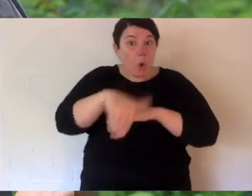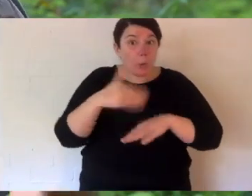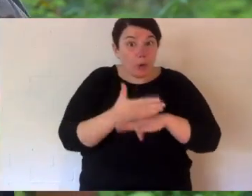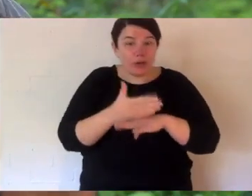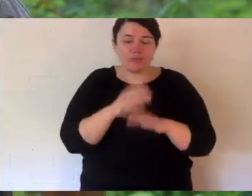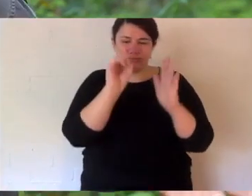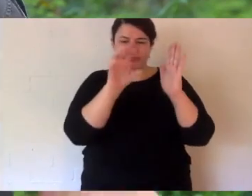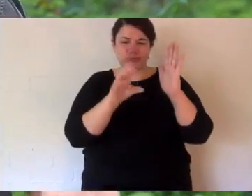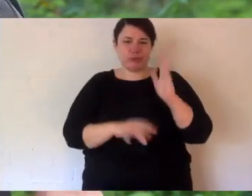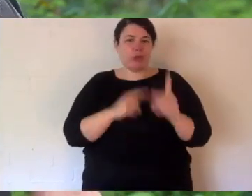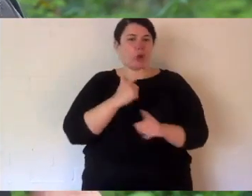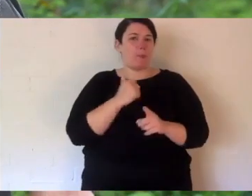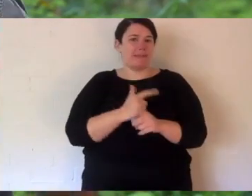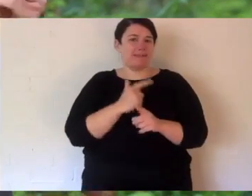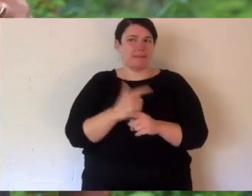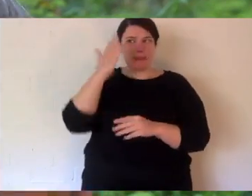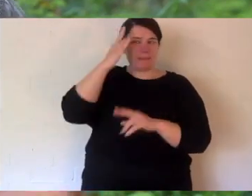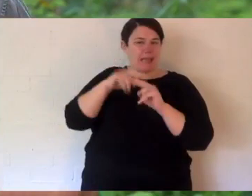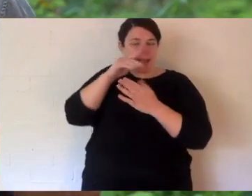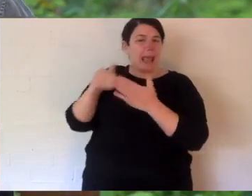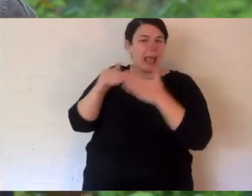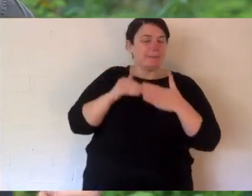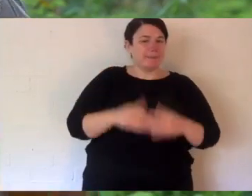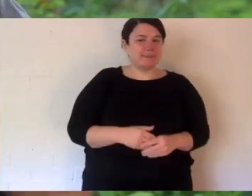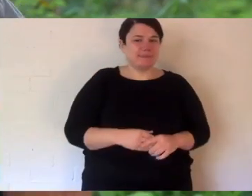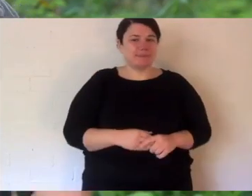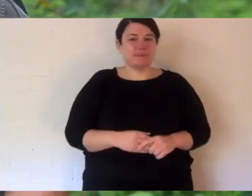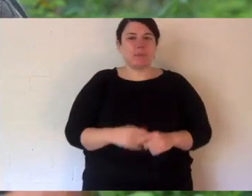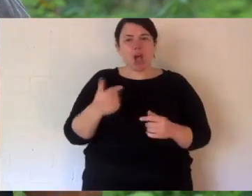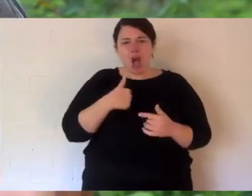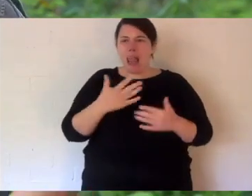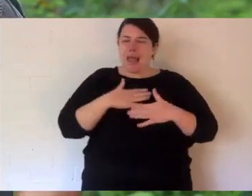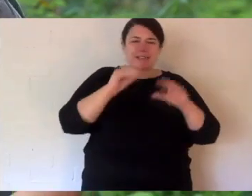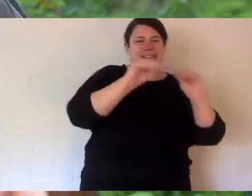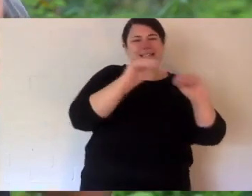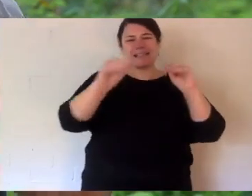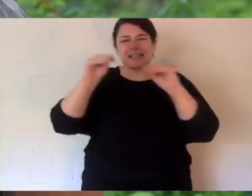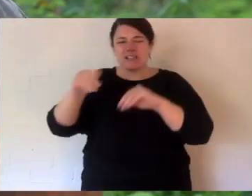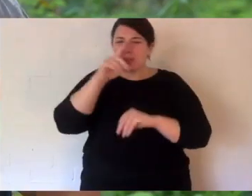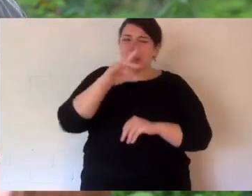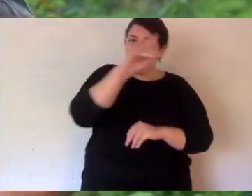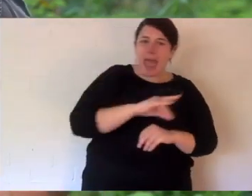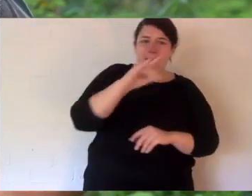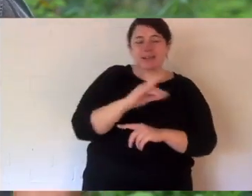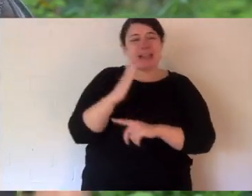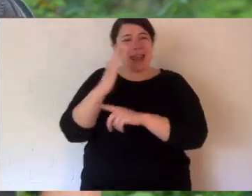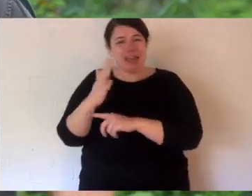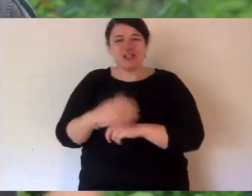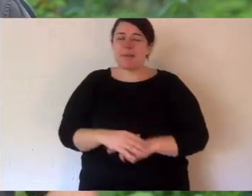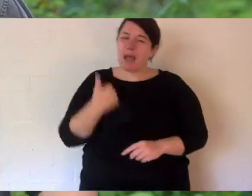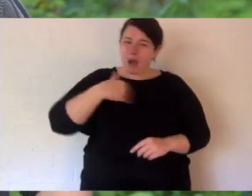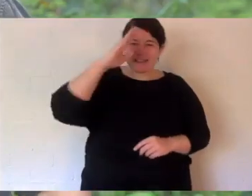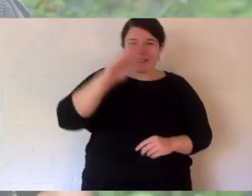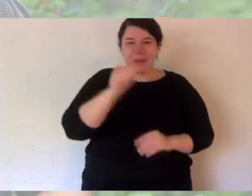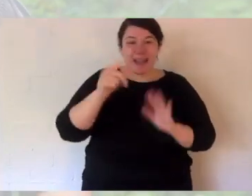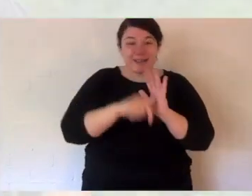your homework just put it into the comments. This is what I do connecting people with nature and that can't stop. I'll see you